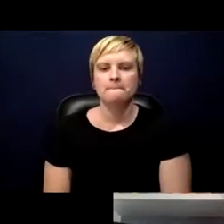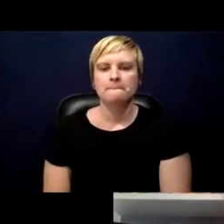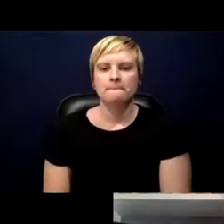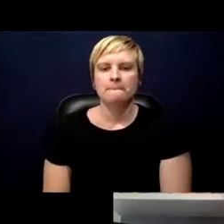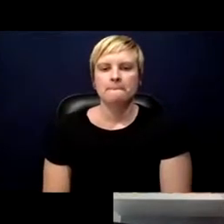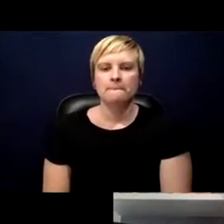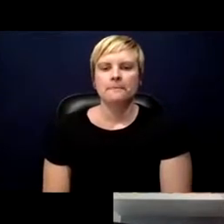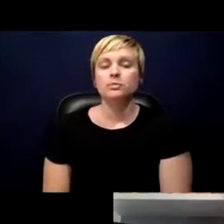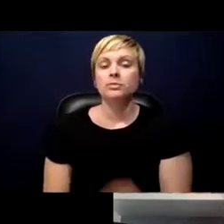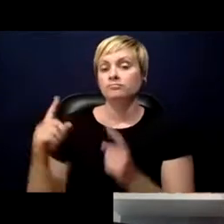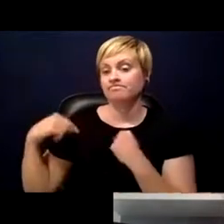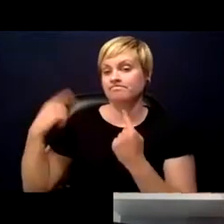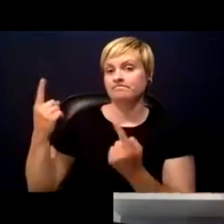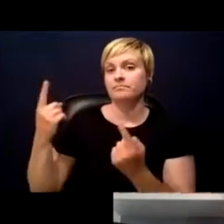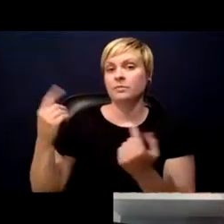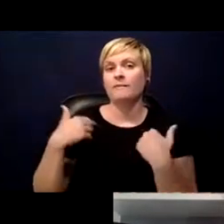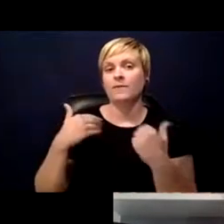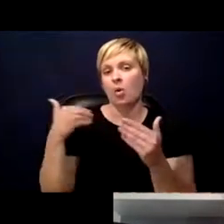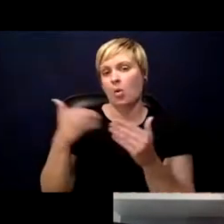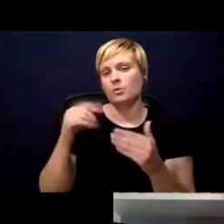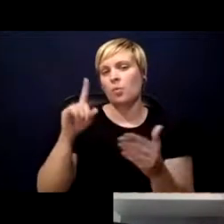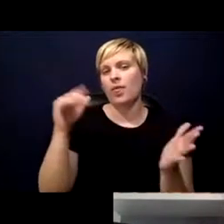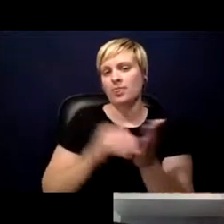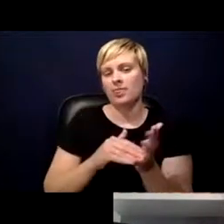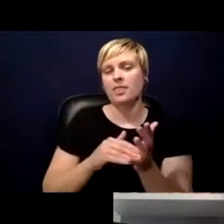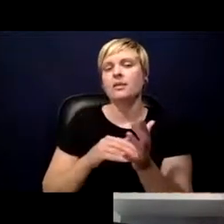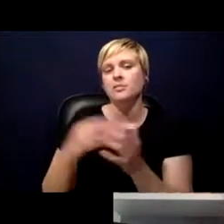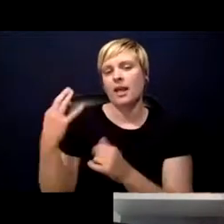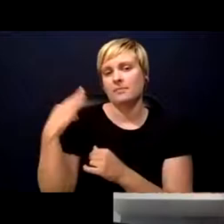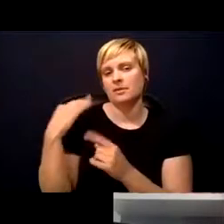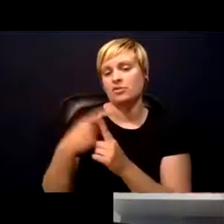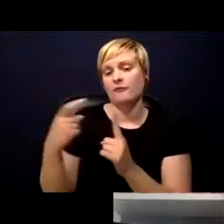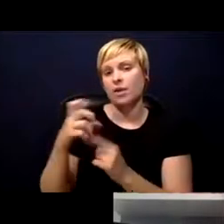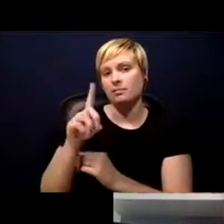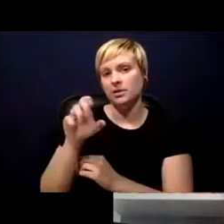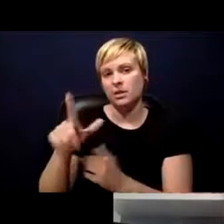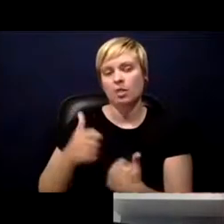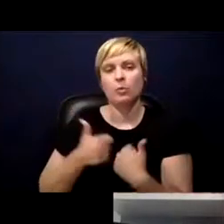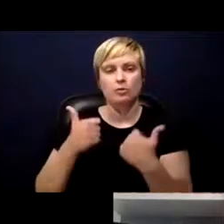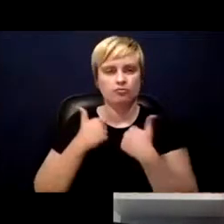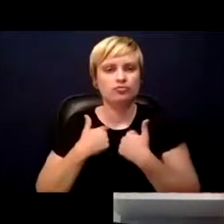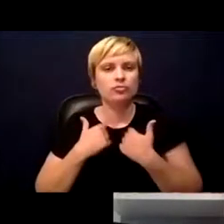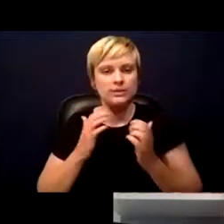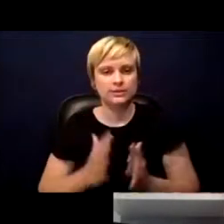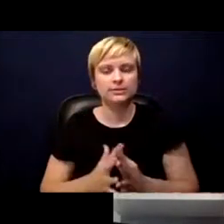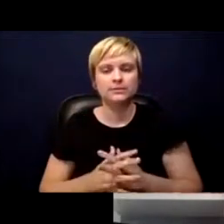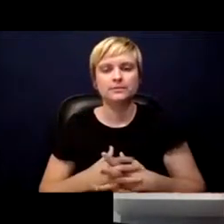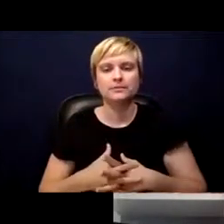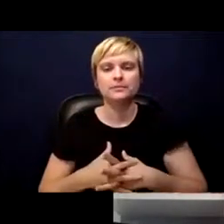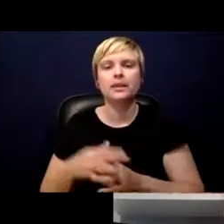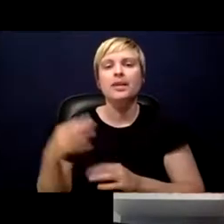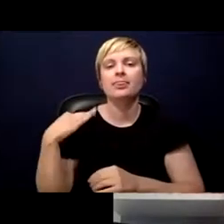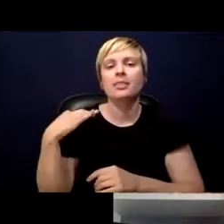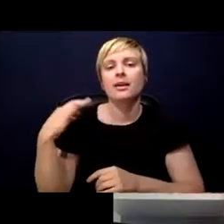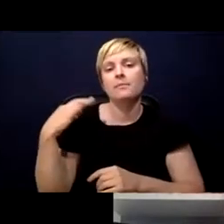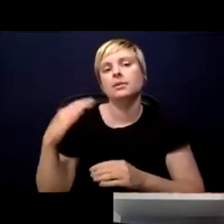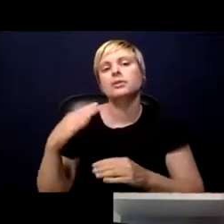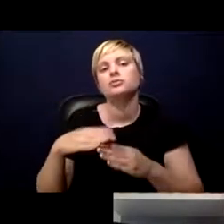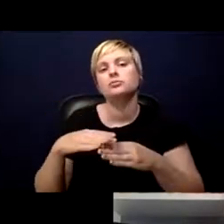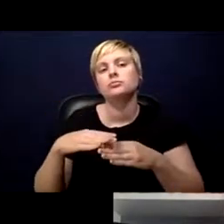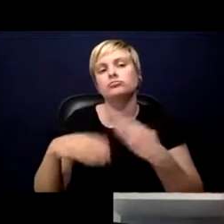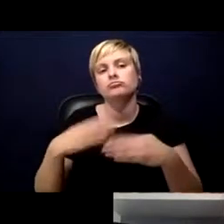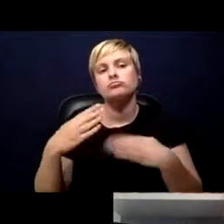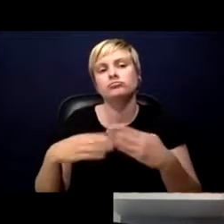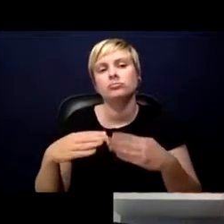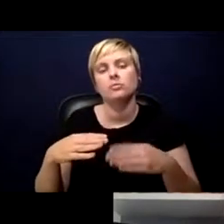have had almost a thousand applications from Delaware residents. The application process is open for another couple of